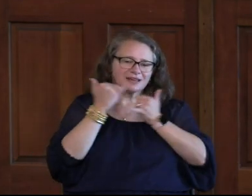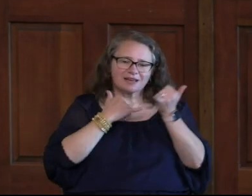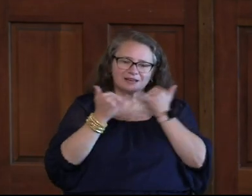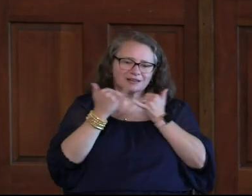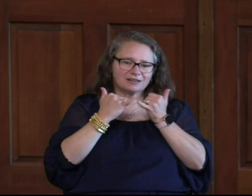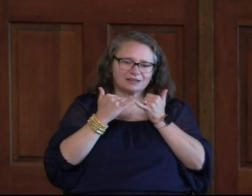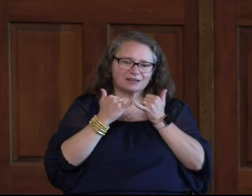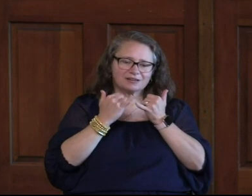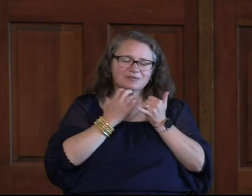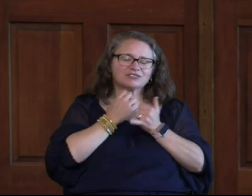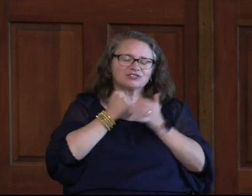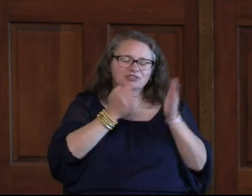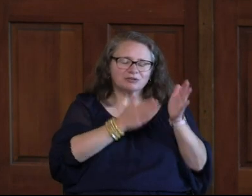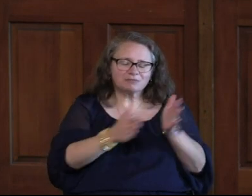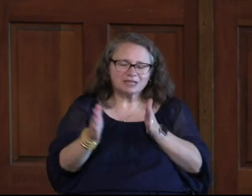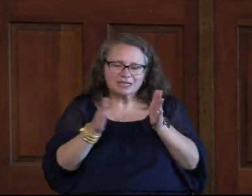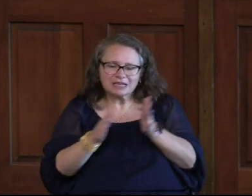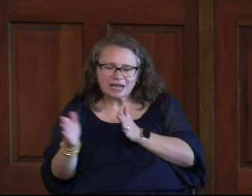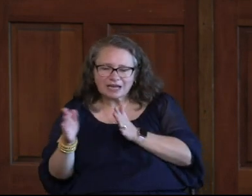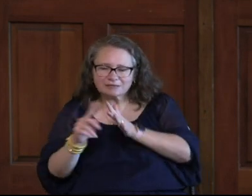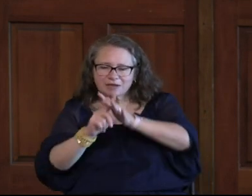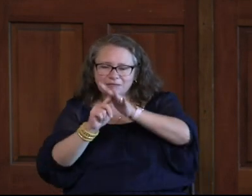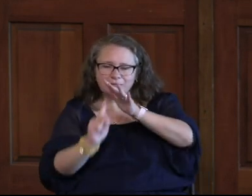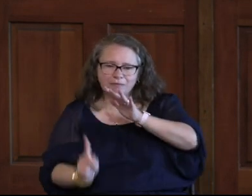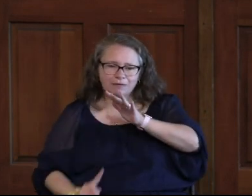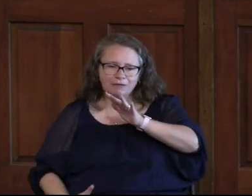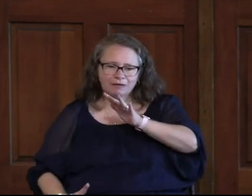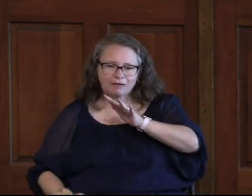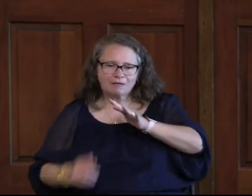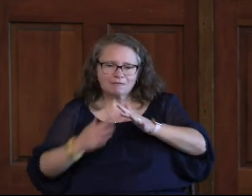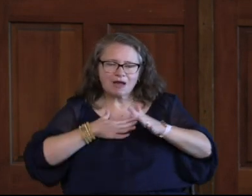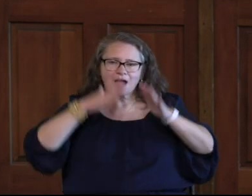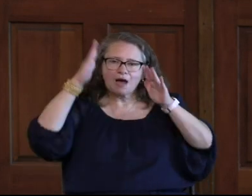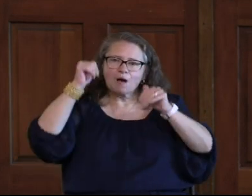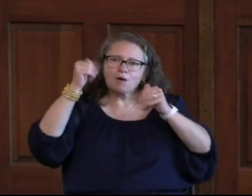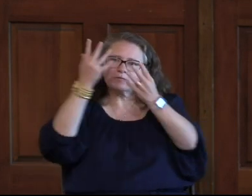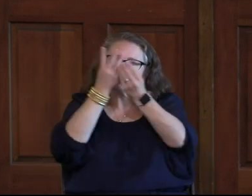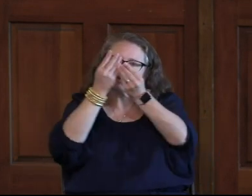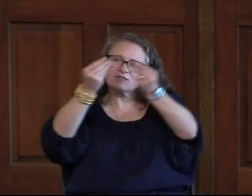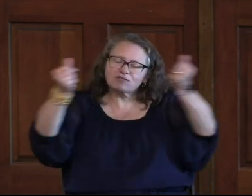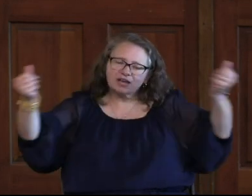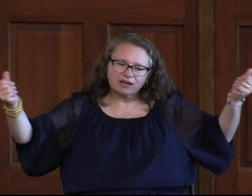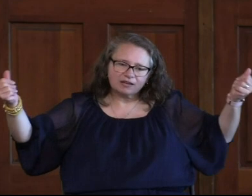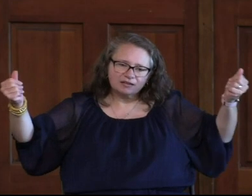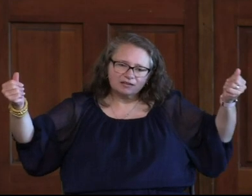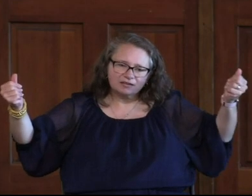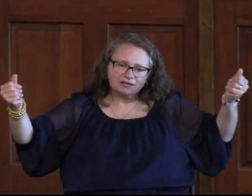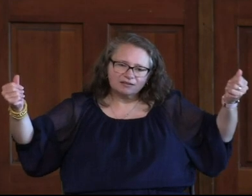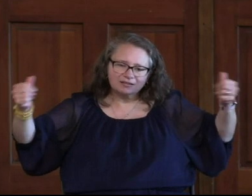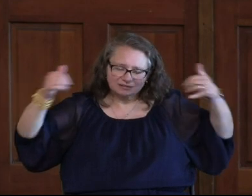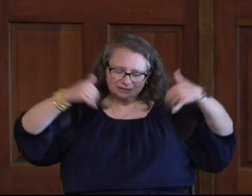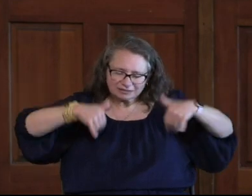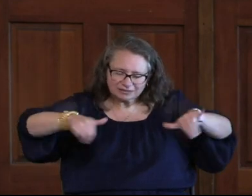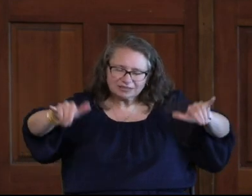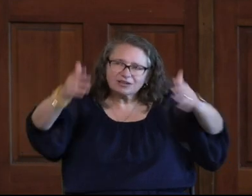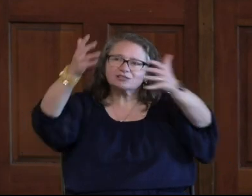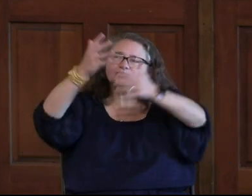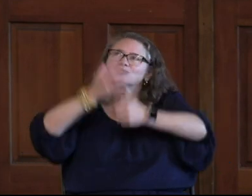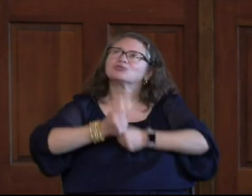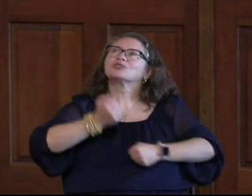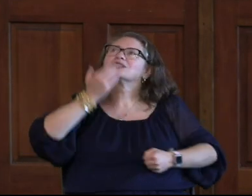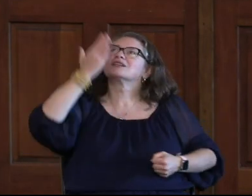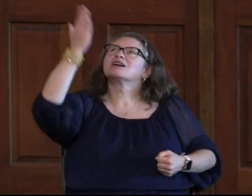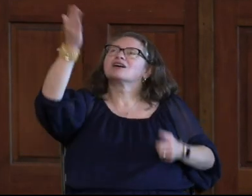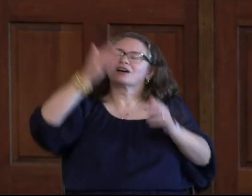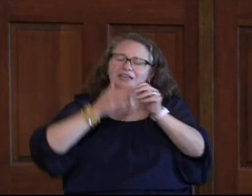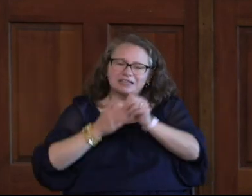My Cherished Plans May Go Astray My Hopes May Fade Away But Still I'll Trust My Lord